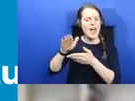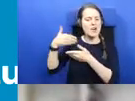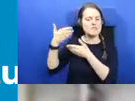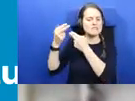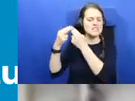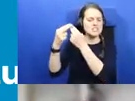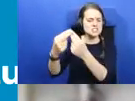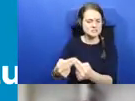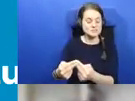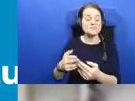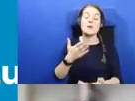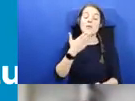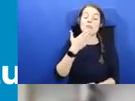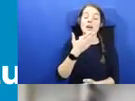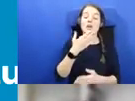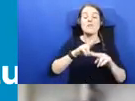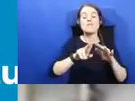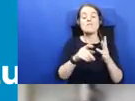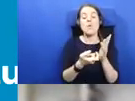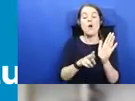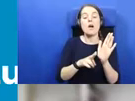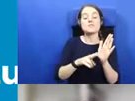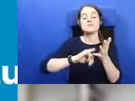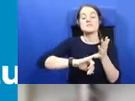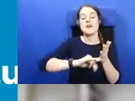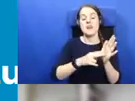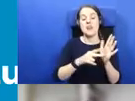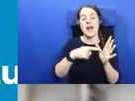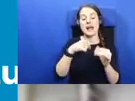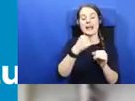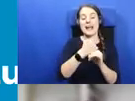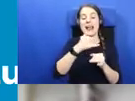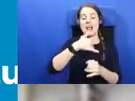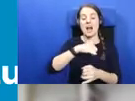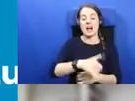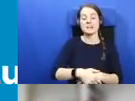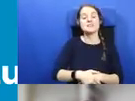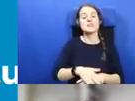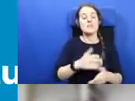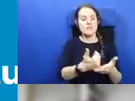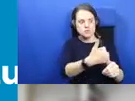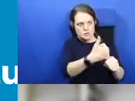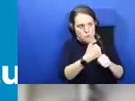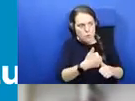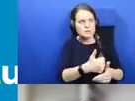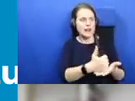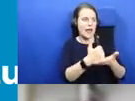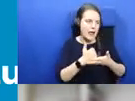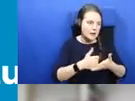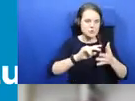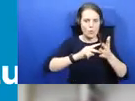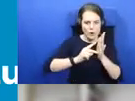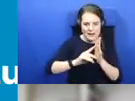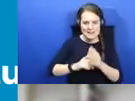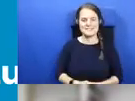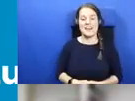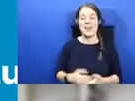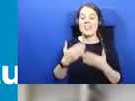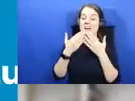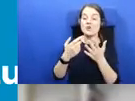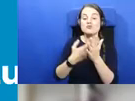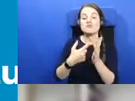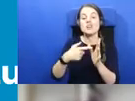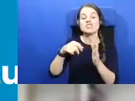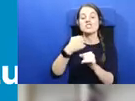Forest Nageliga for all the support and help they have given us to organise this evening and for Regina Neat-Holaghin who